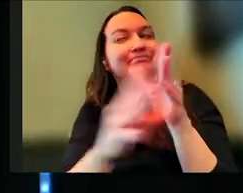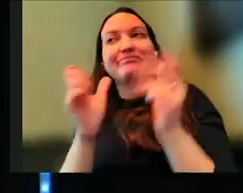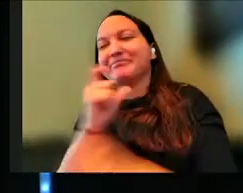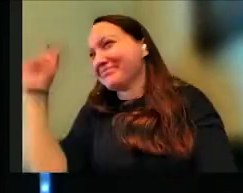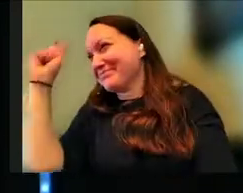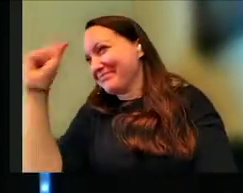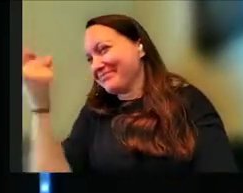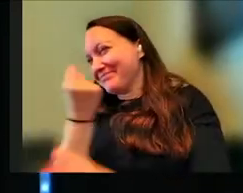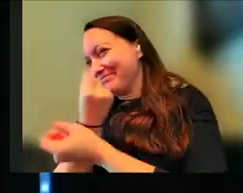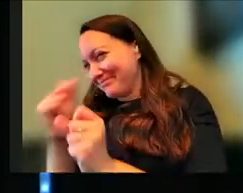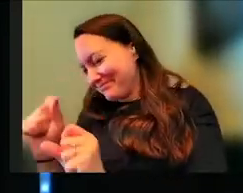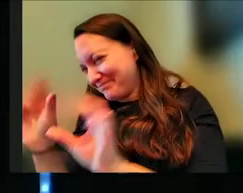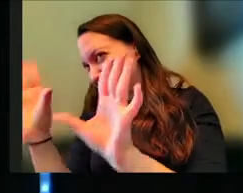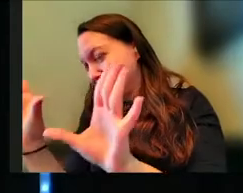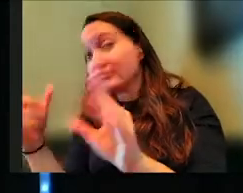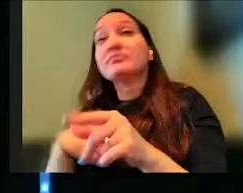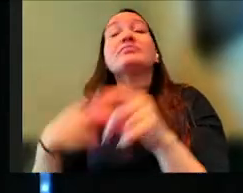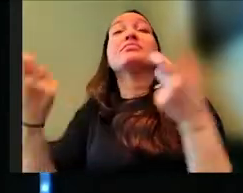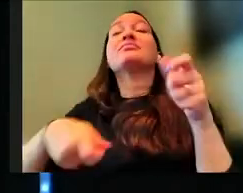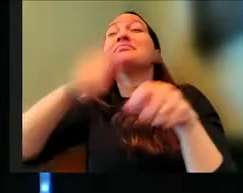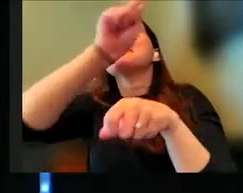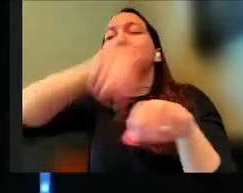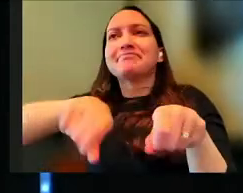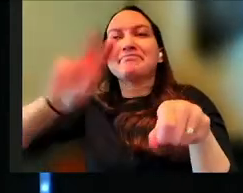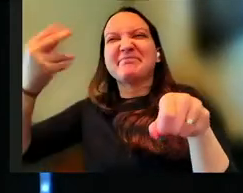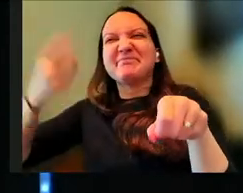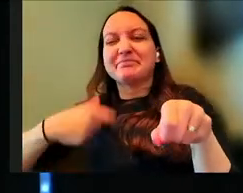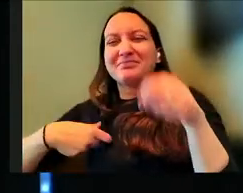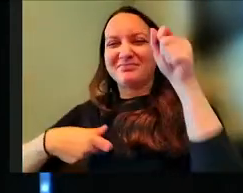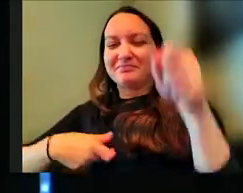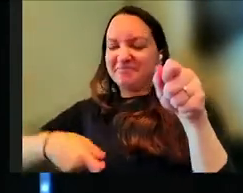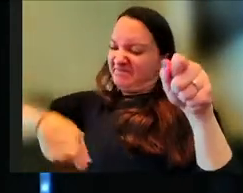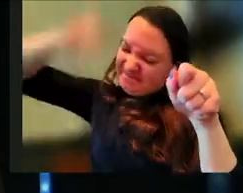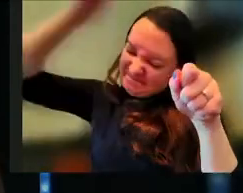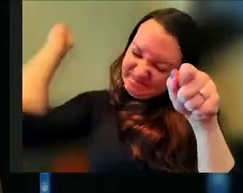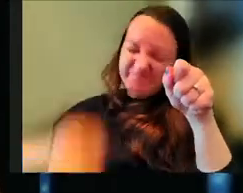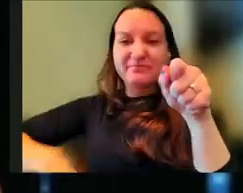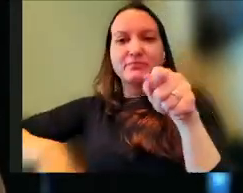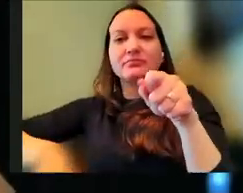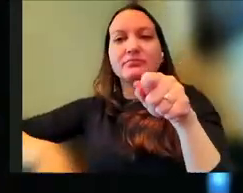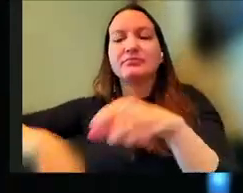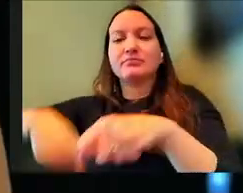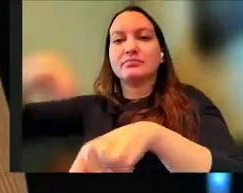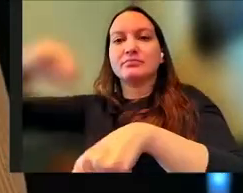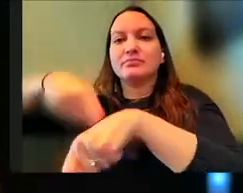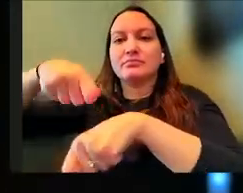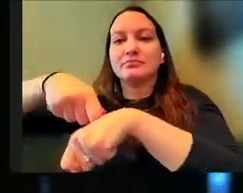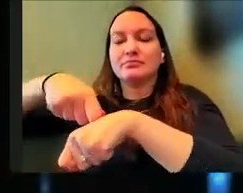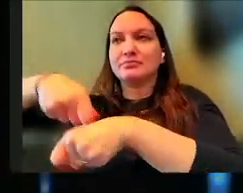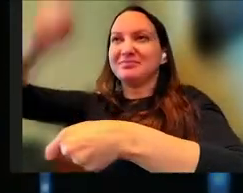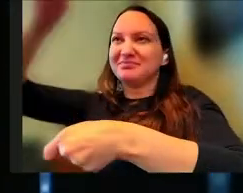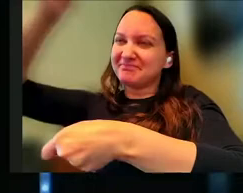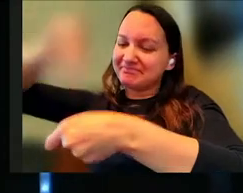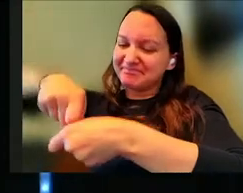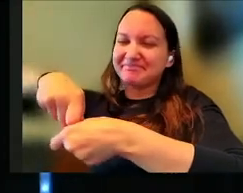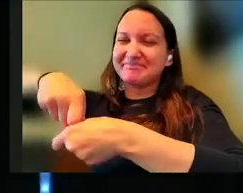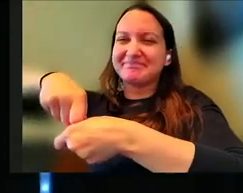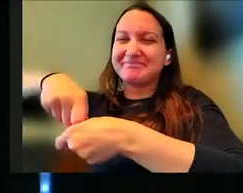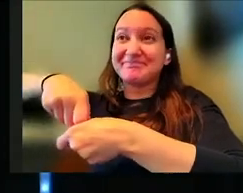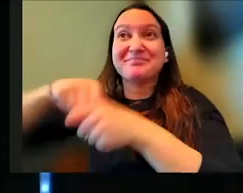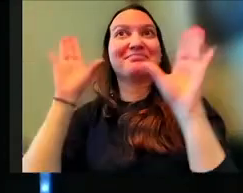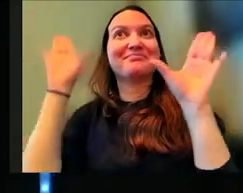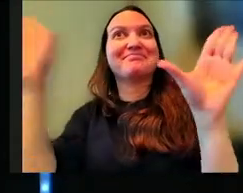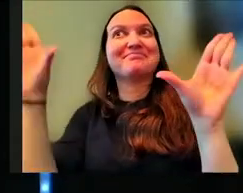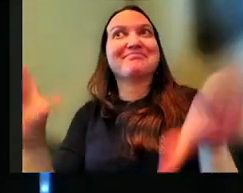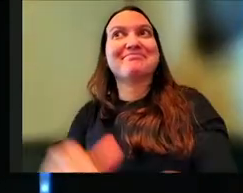and I went to cut this thing. wouldn't work, so I gave it some oomph, and the knife went right into my hand. It was wonderful, you know what I